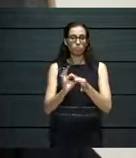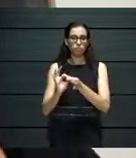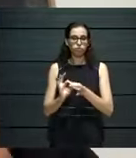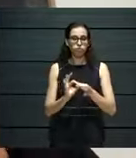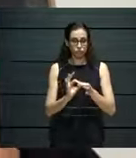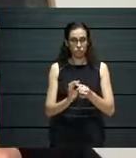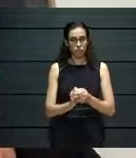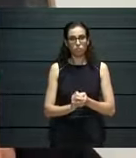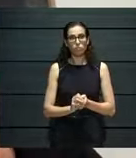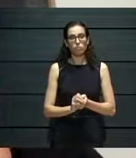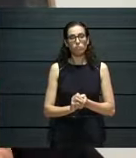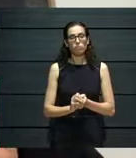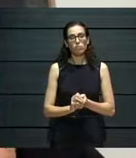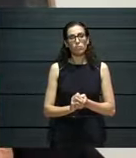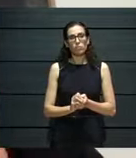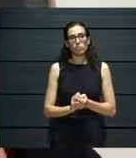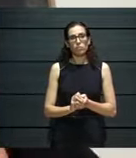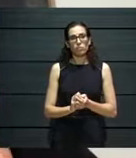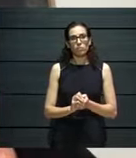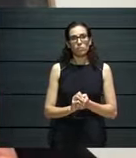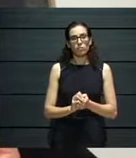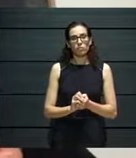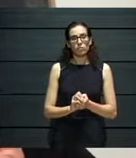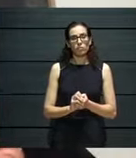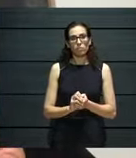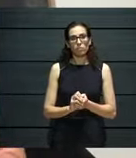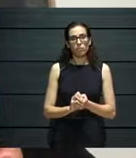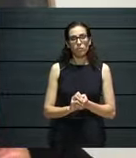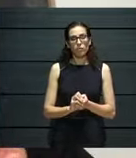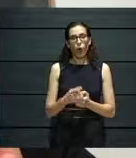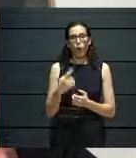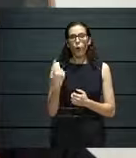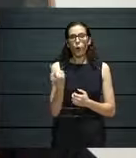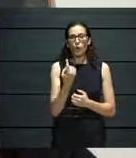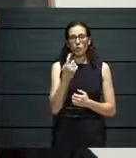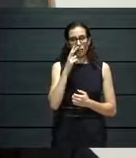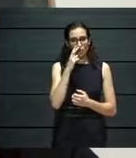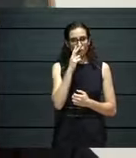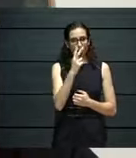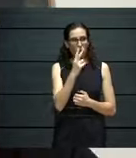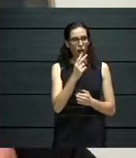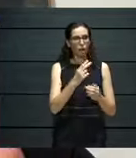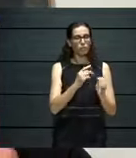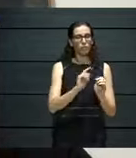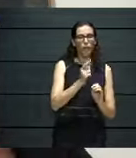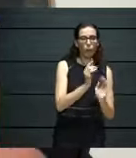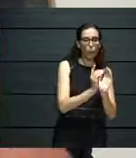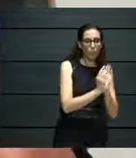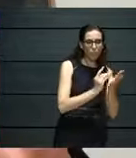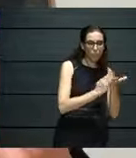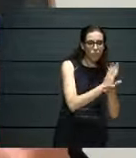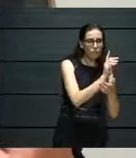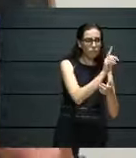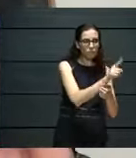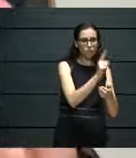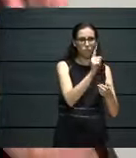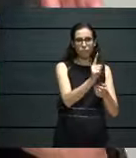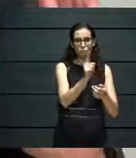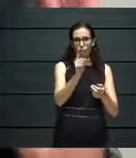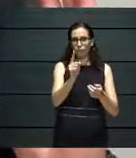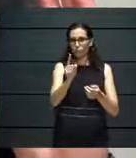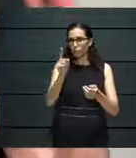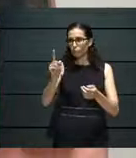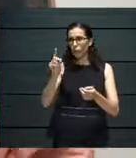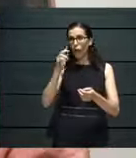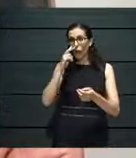Whereby, sort of, at that point, even someone who has followed the progress of this exhibition, will be able to see, sort of,